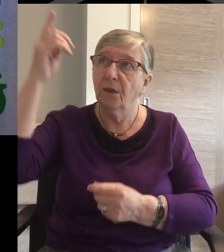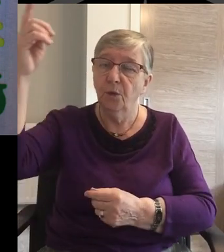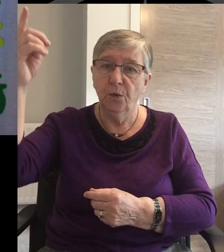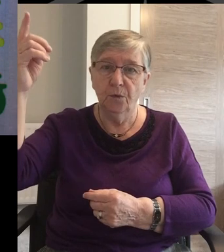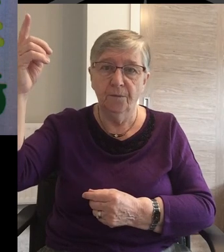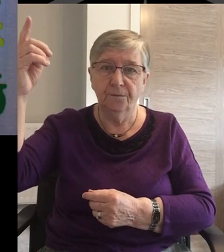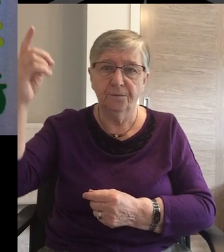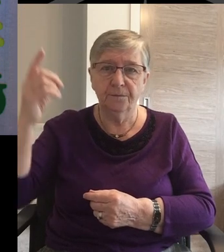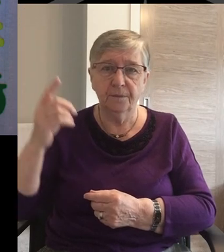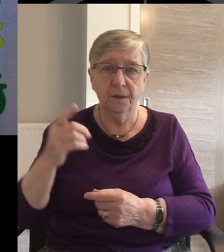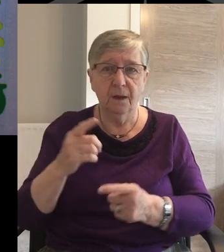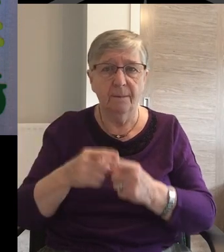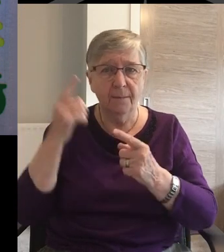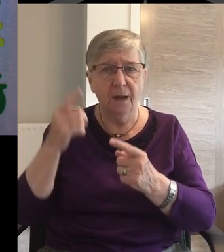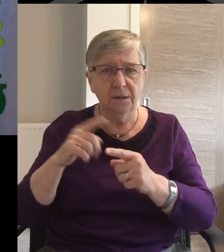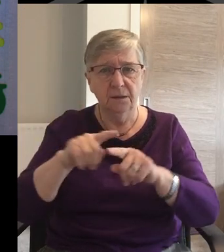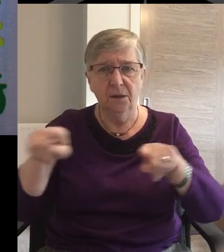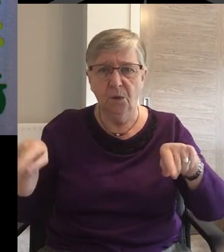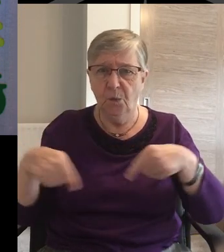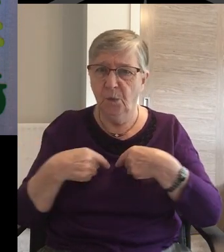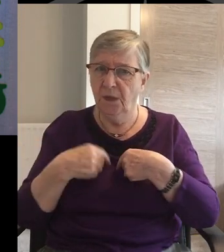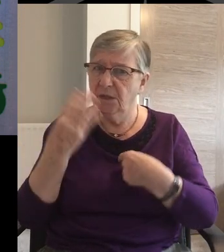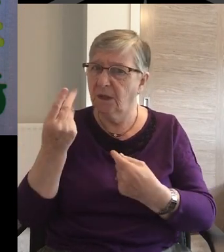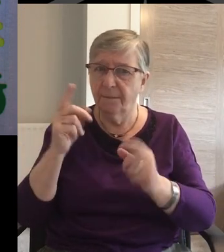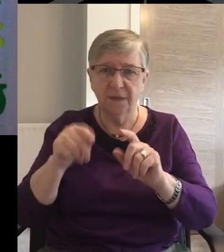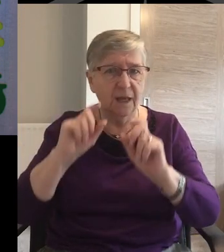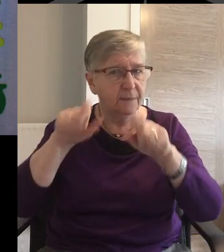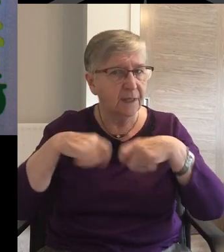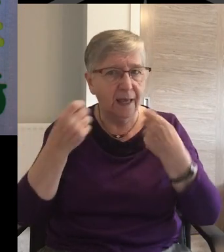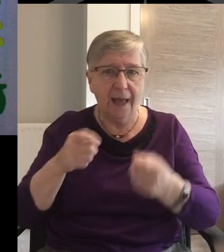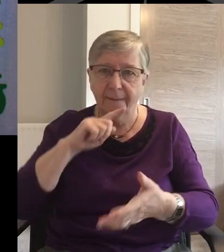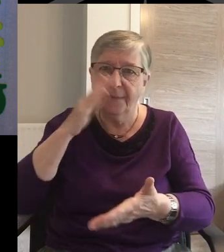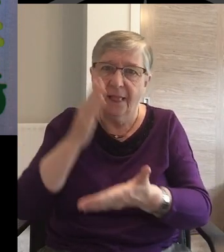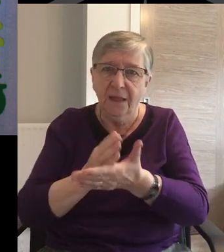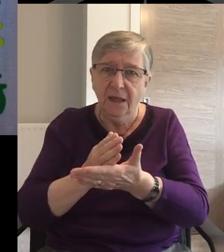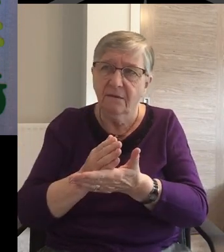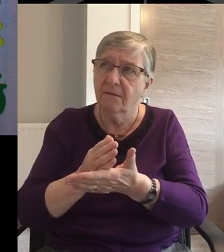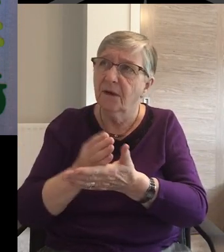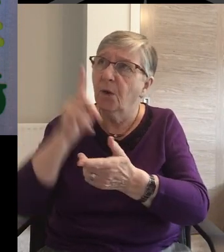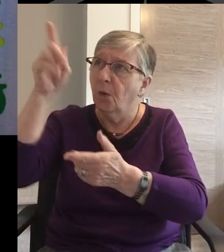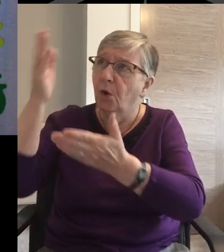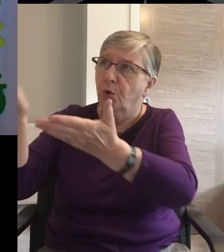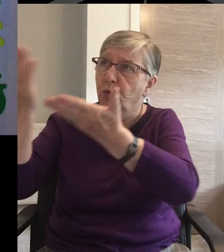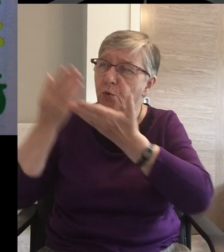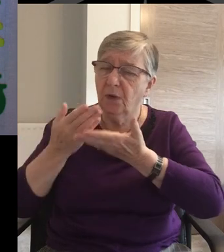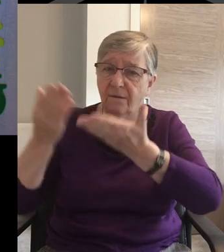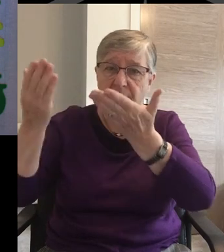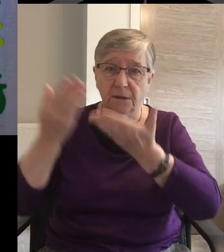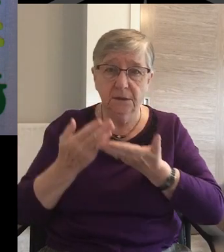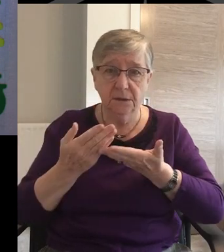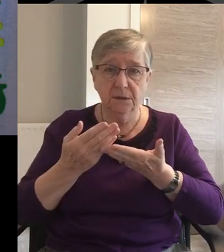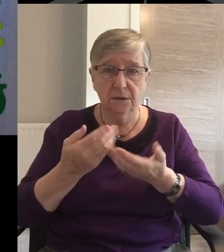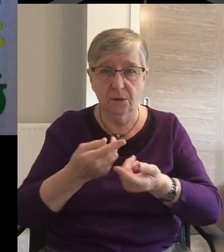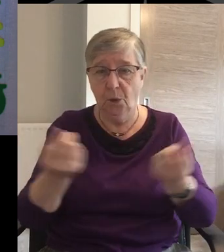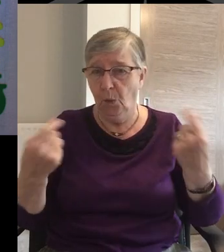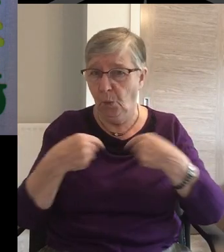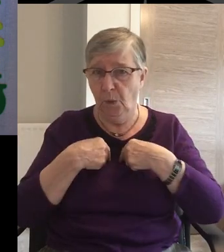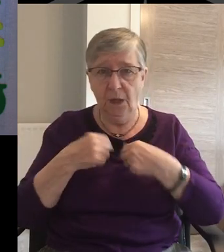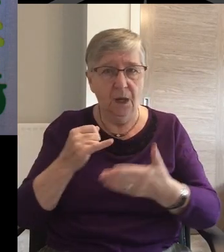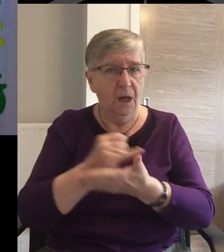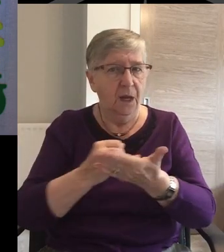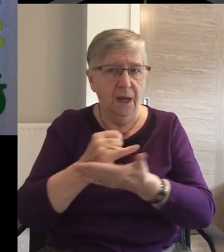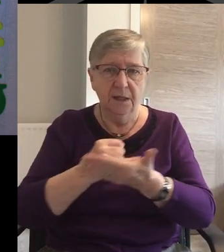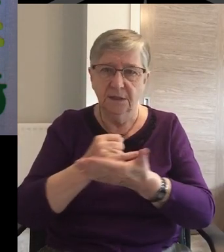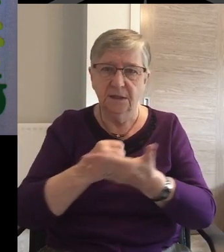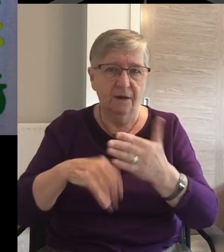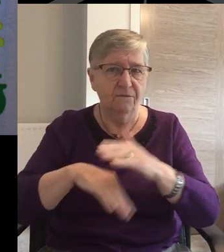And yet, Lord, we can hardly believe the riches you have given us As we are a sinful people We